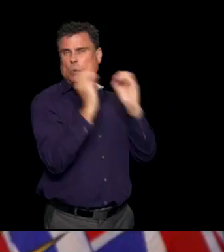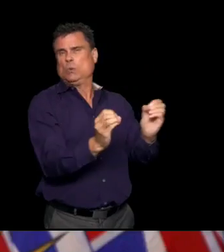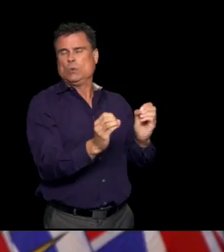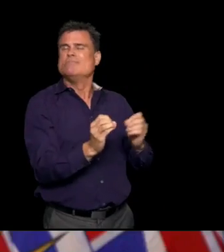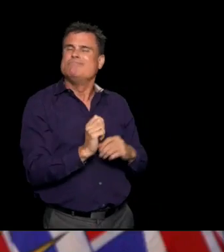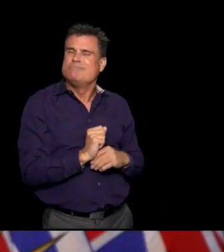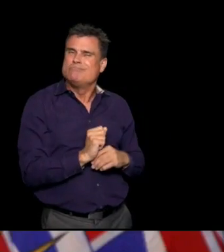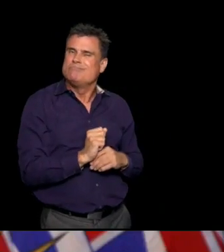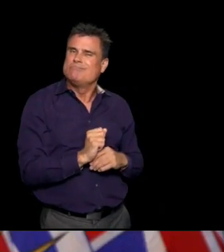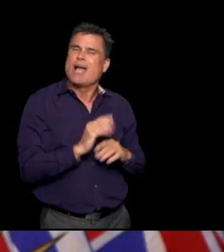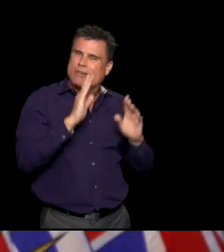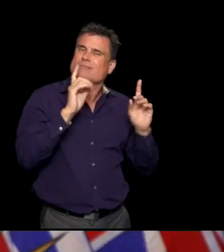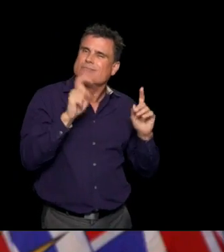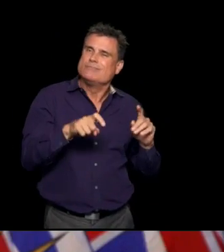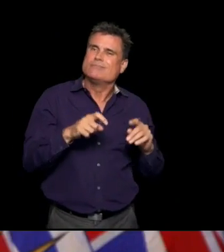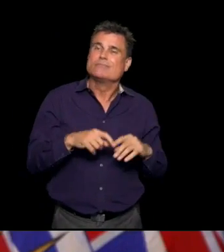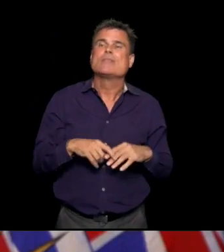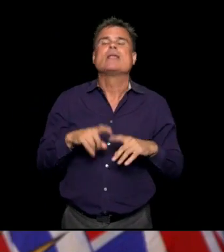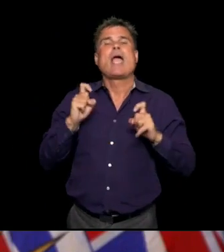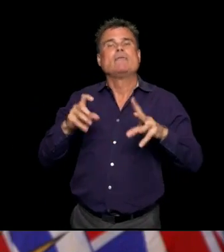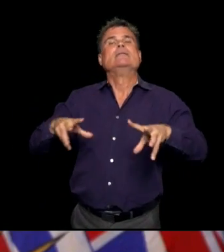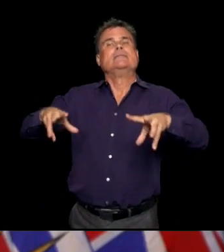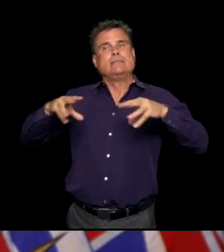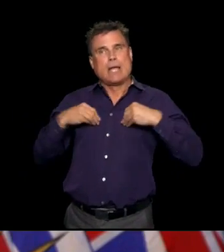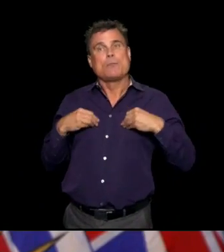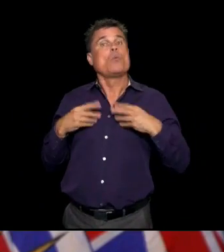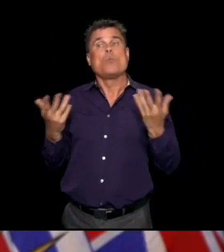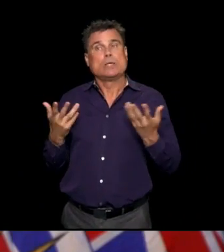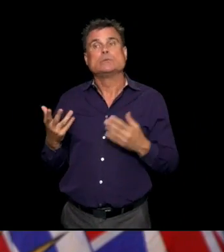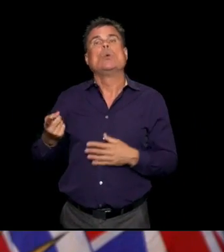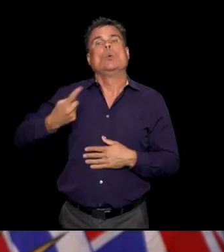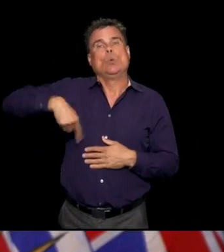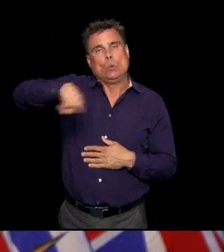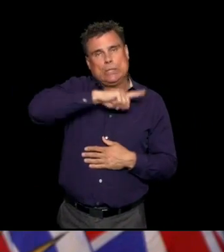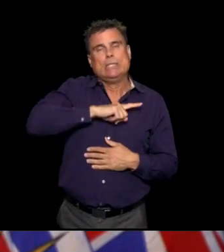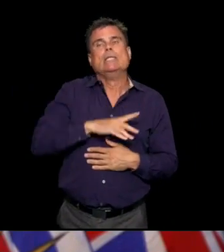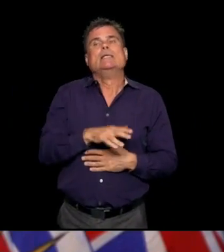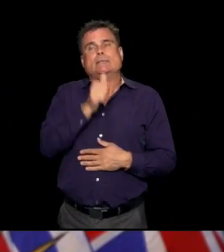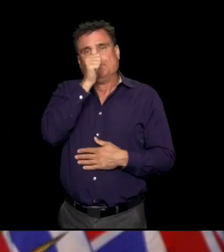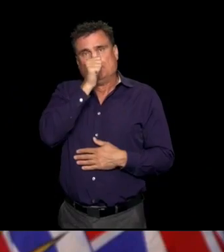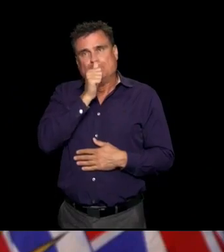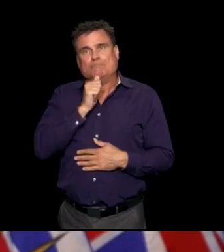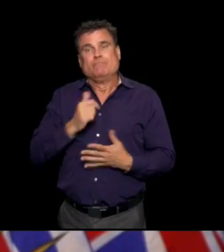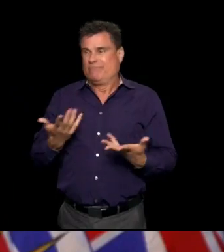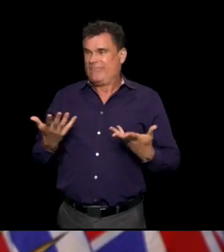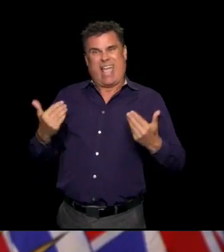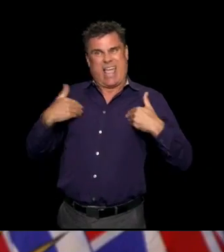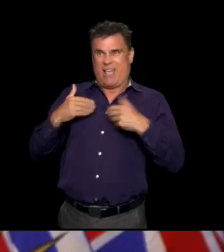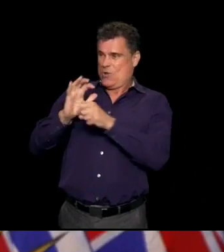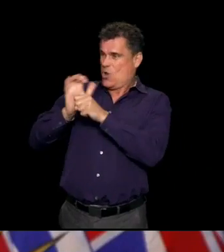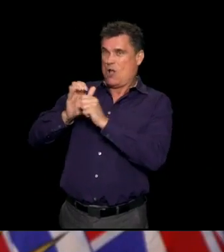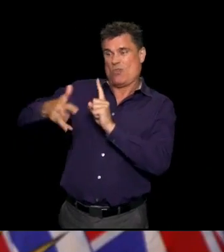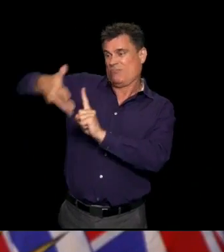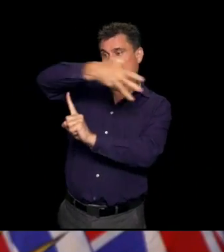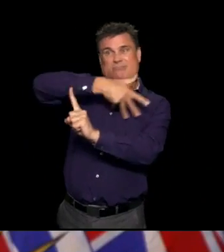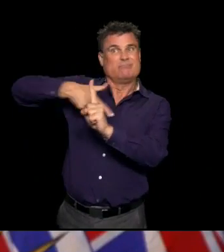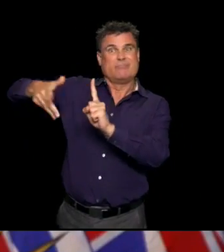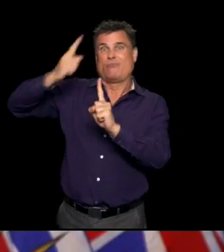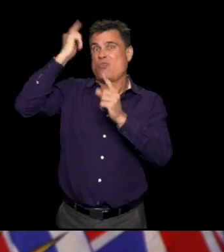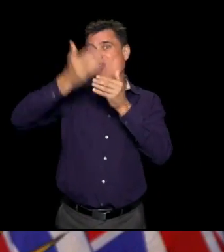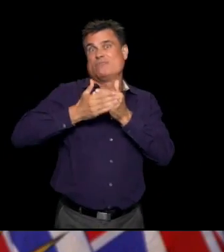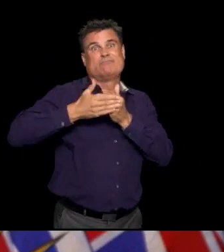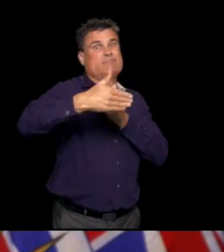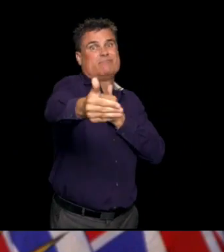is a long-term thing. We are living with this virus for a long time. So we need to work together. We need to use our innovation and our